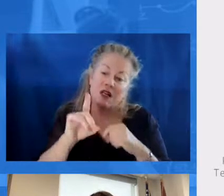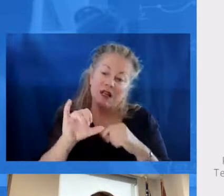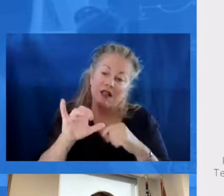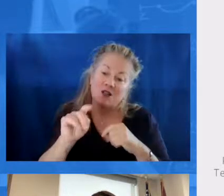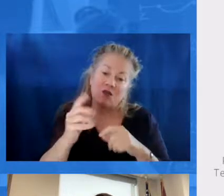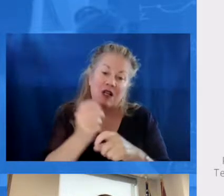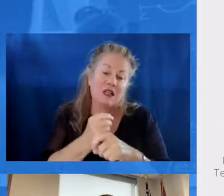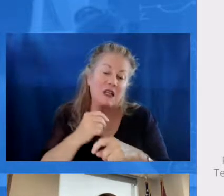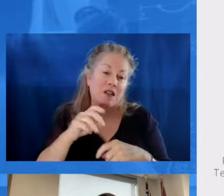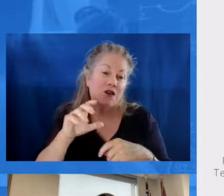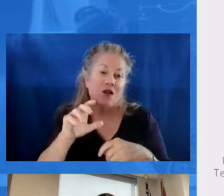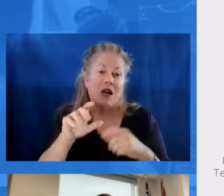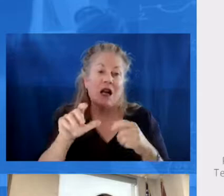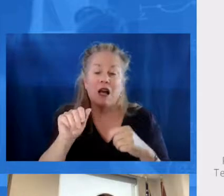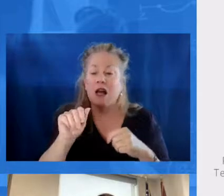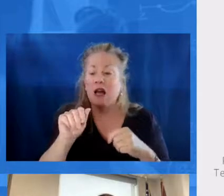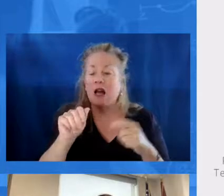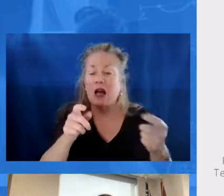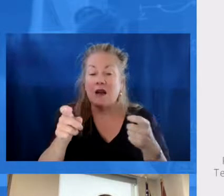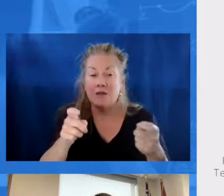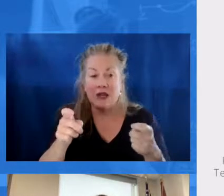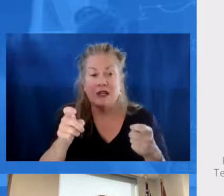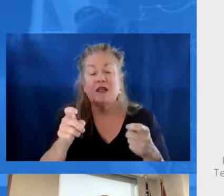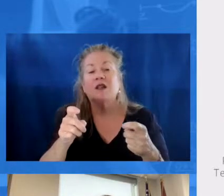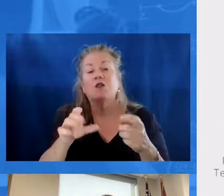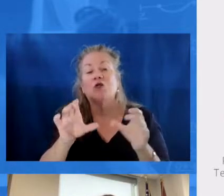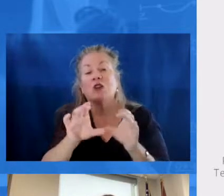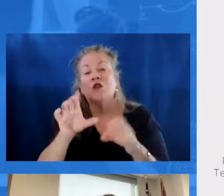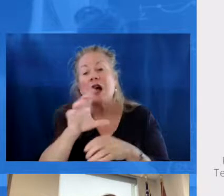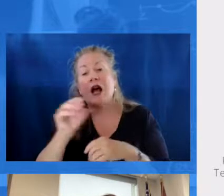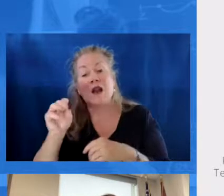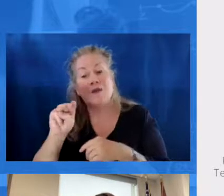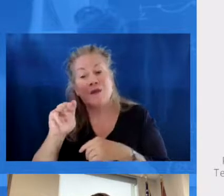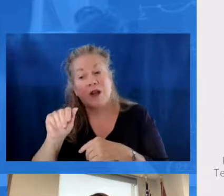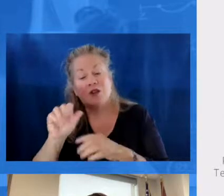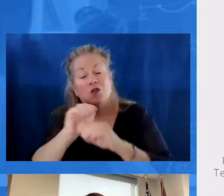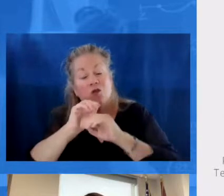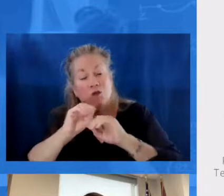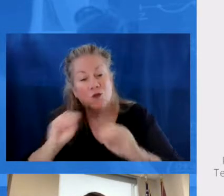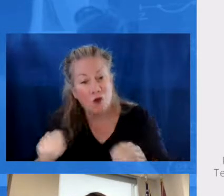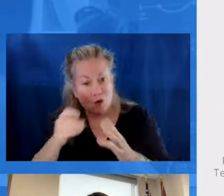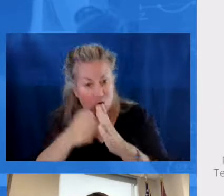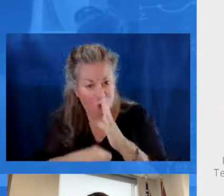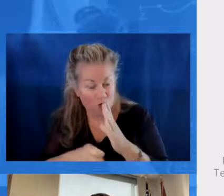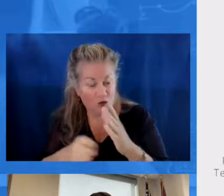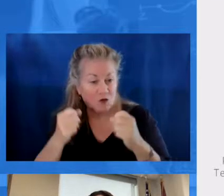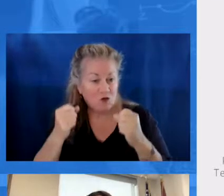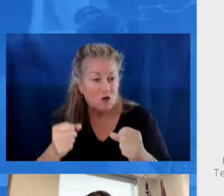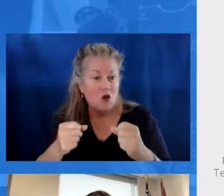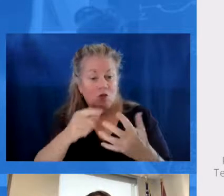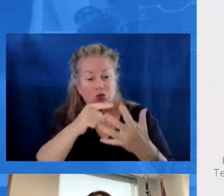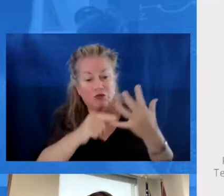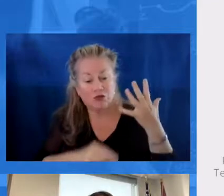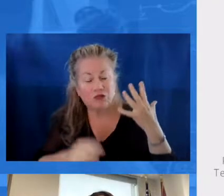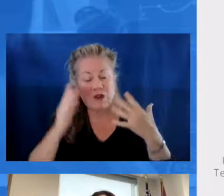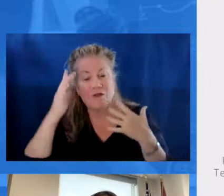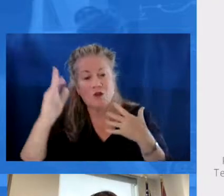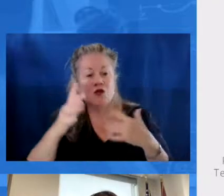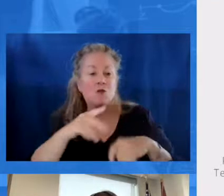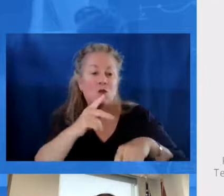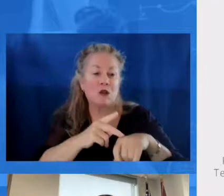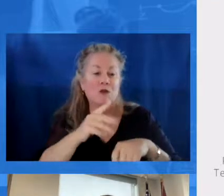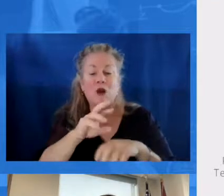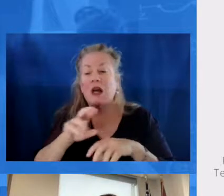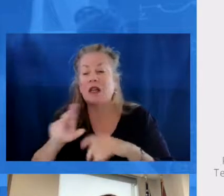district who is able to get their administrative credential and their masters at no cost so that we have a strong pipeline of future principals